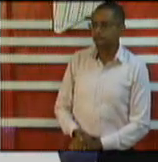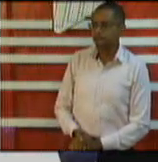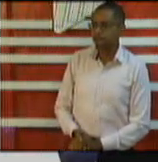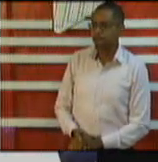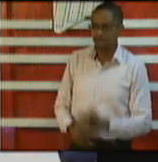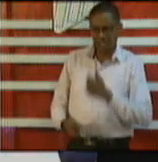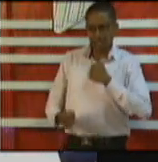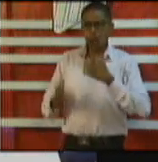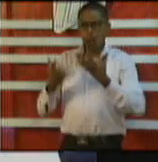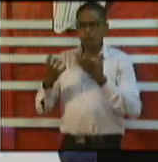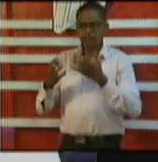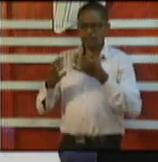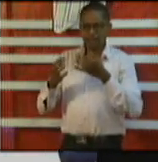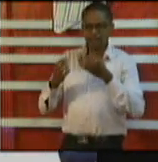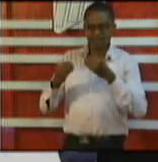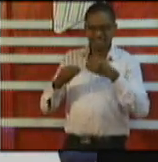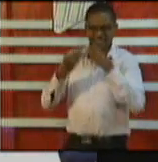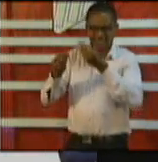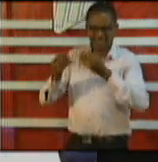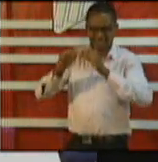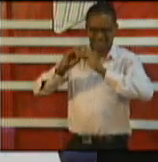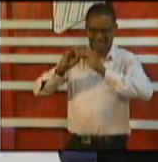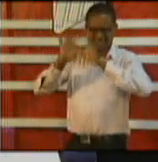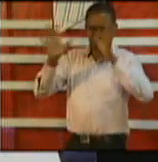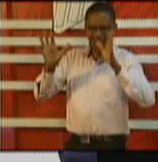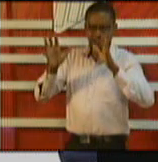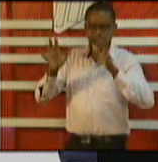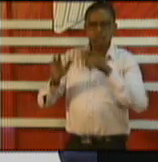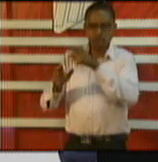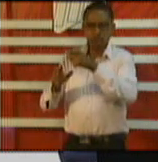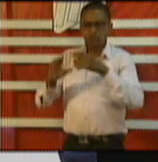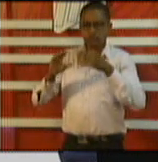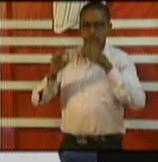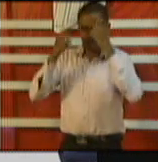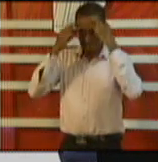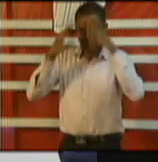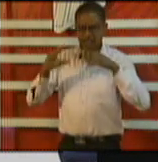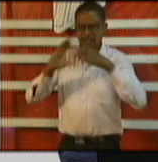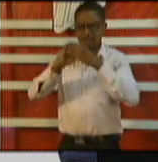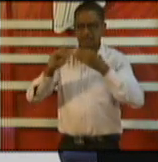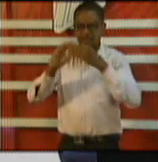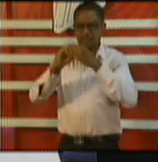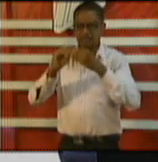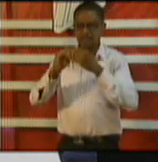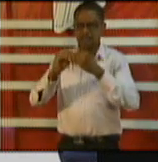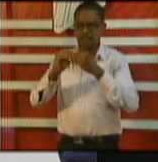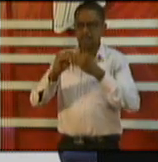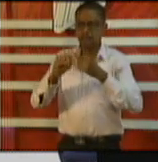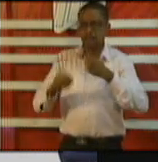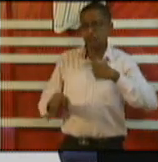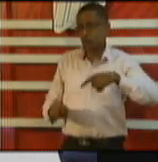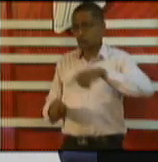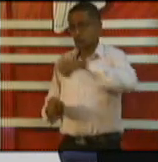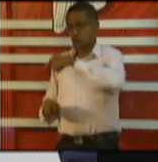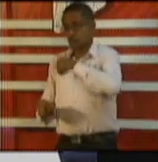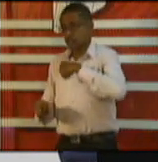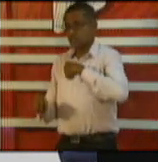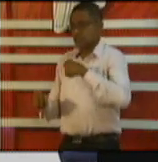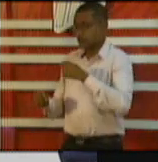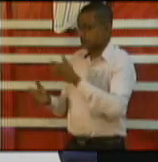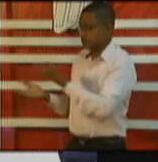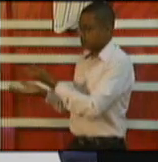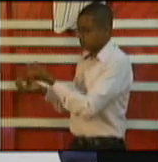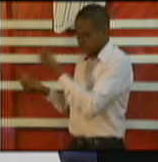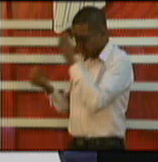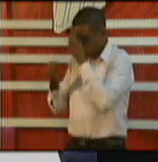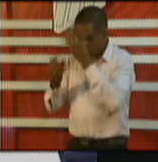make a clarification on one thing you said there minister when you need reference to the media by us bringing to light concerns of citizens it does